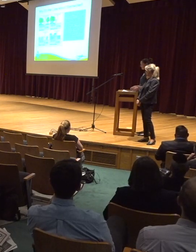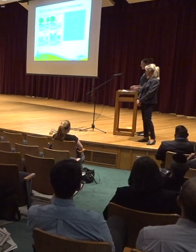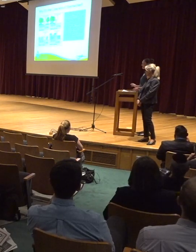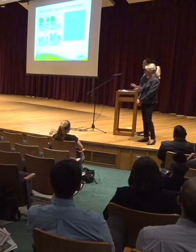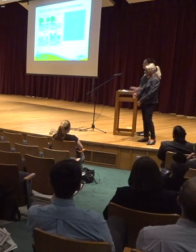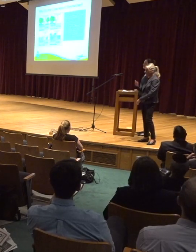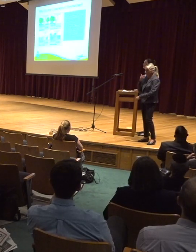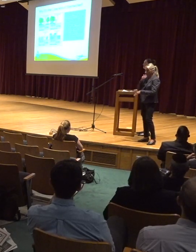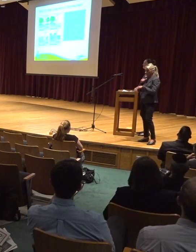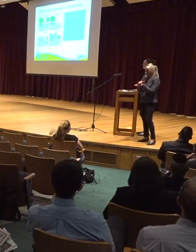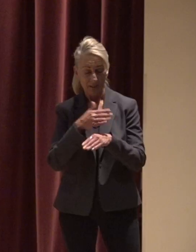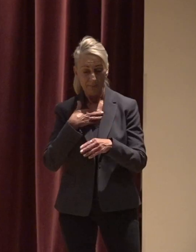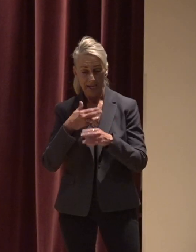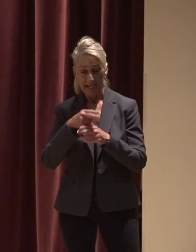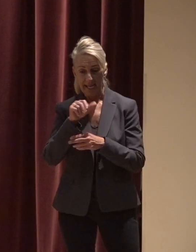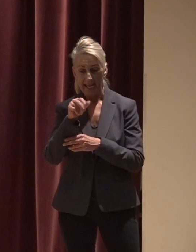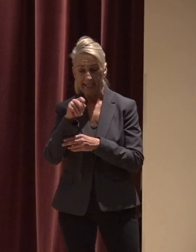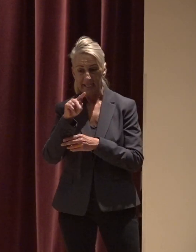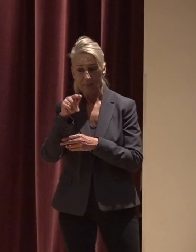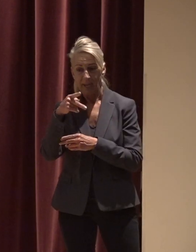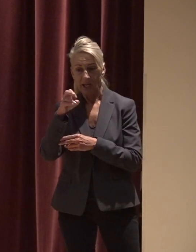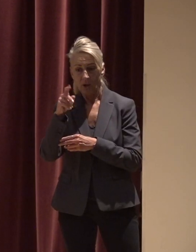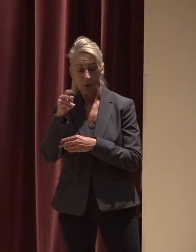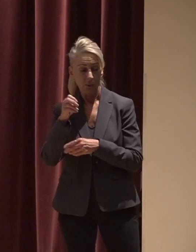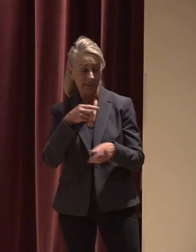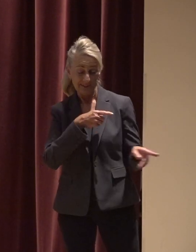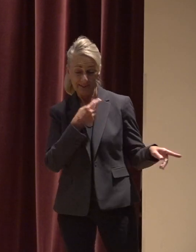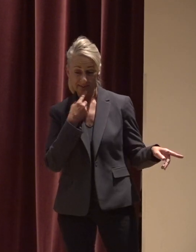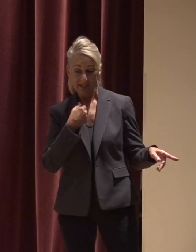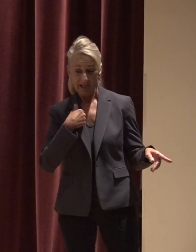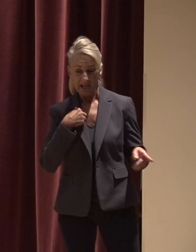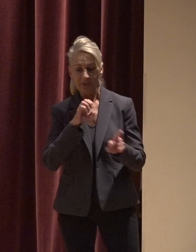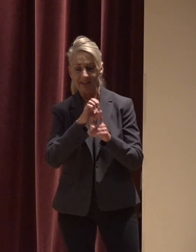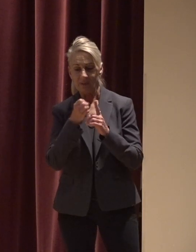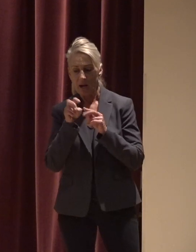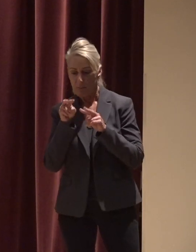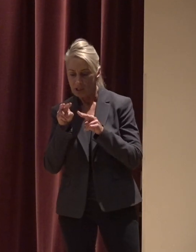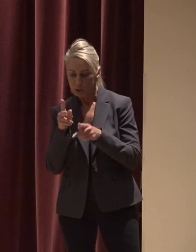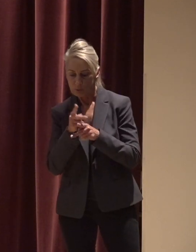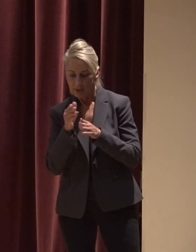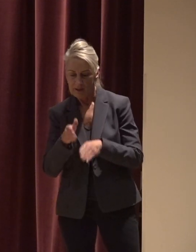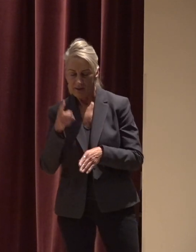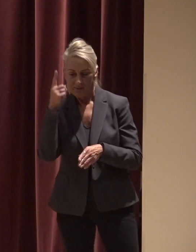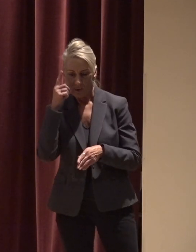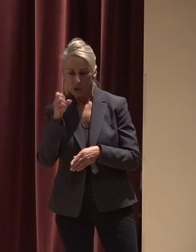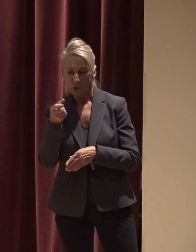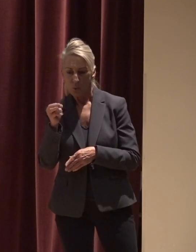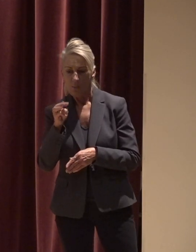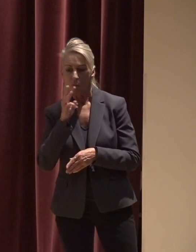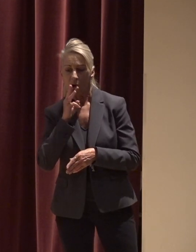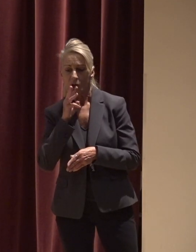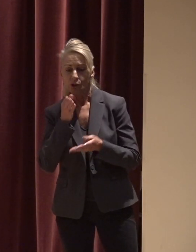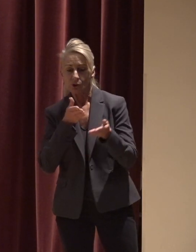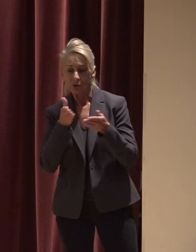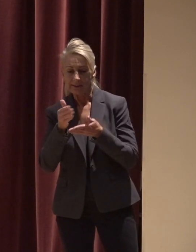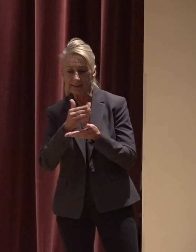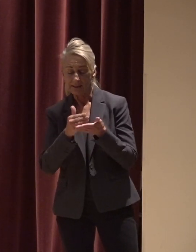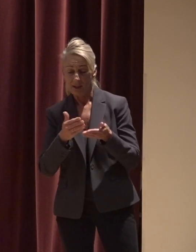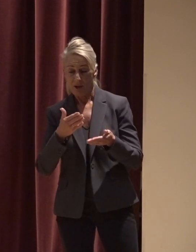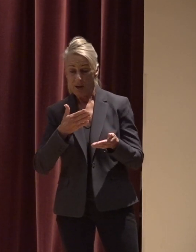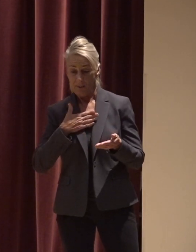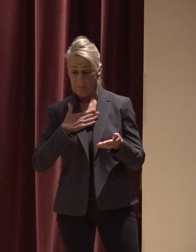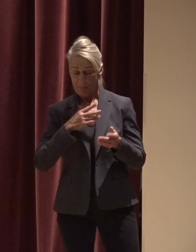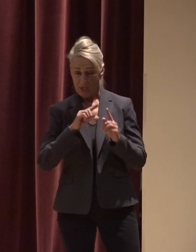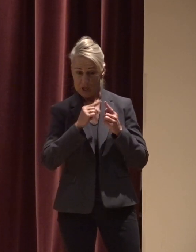good evening my name is Anita Panko as Keith mentioned I am the environmental monitoring supervisor for the stormwater services section my work